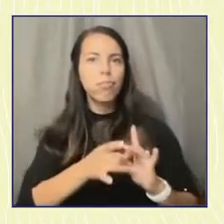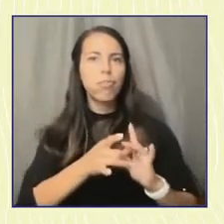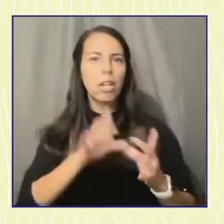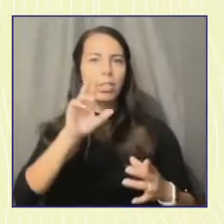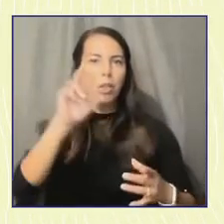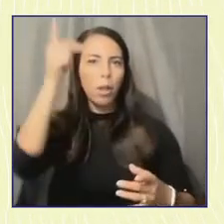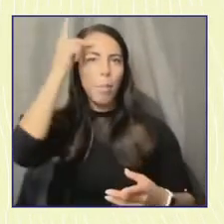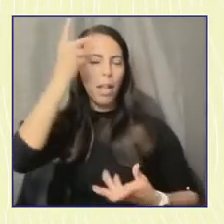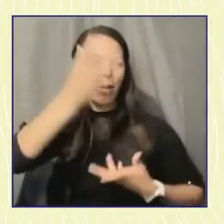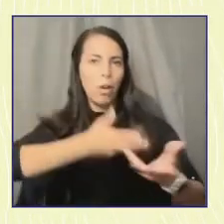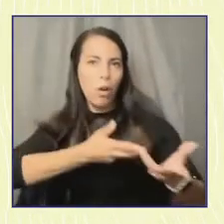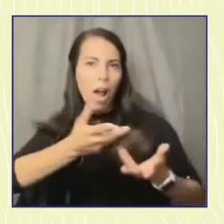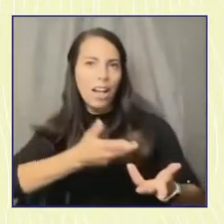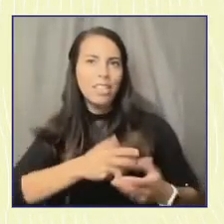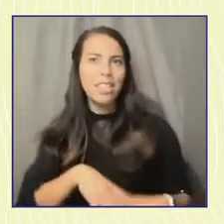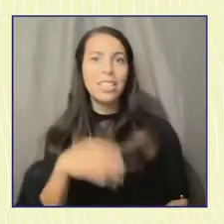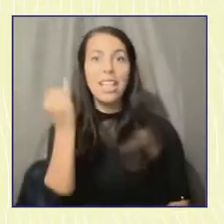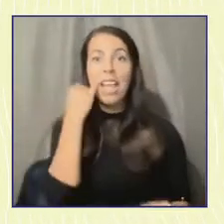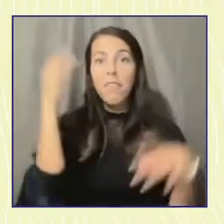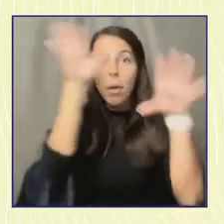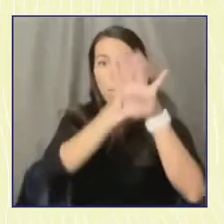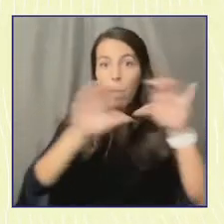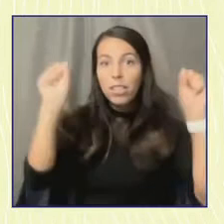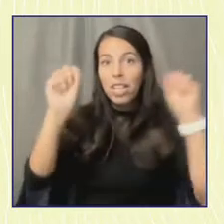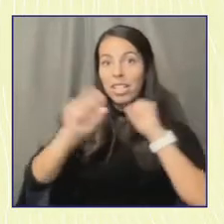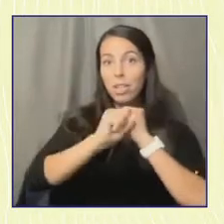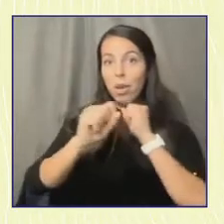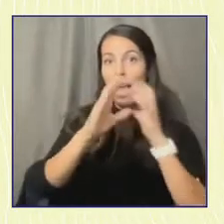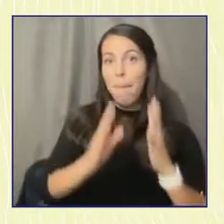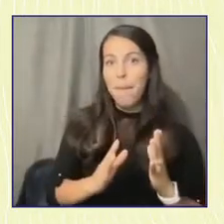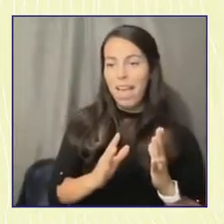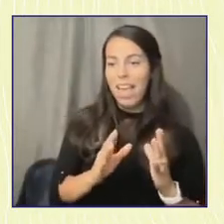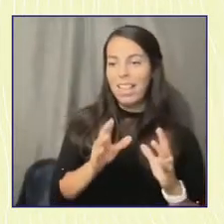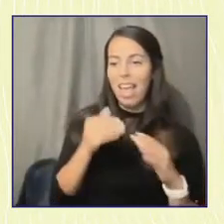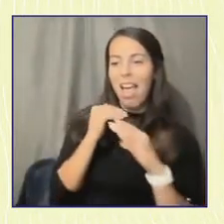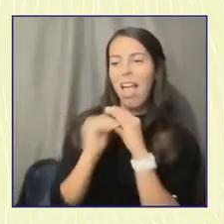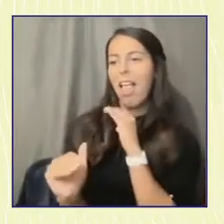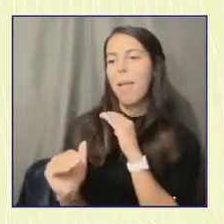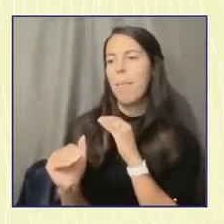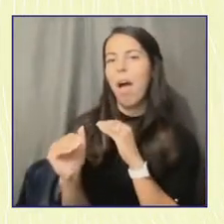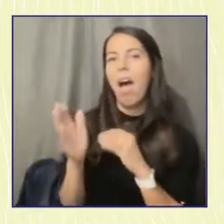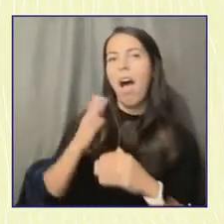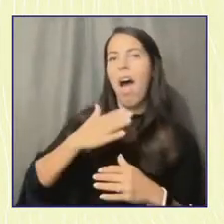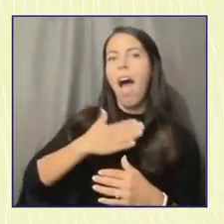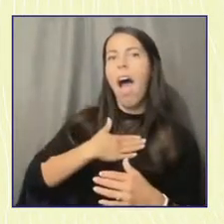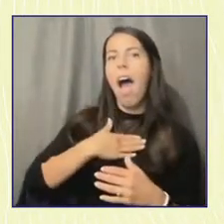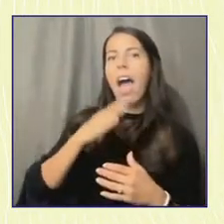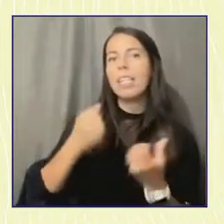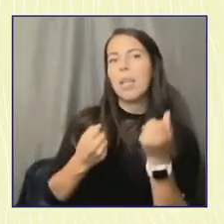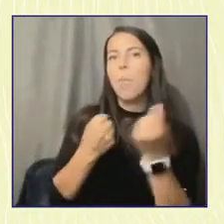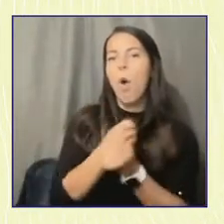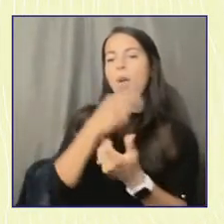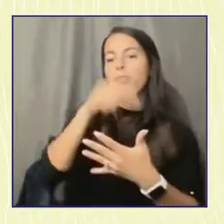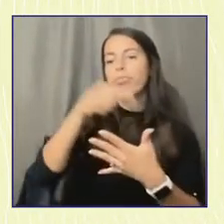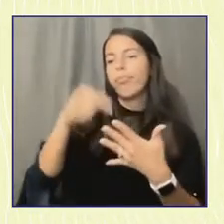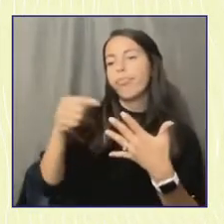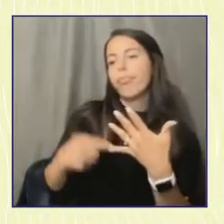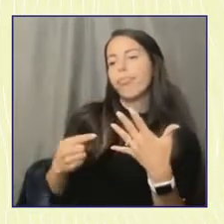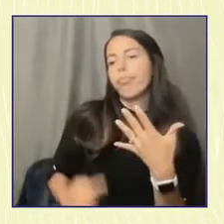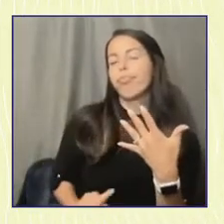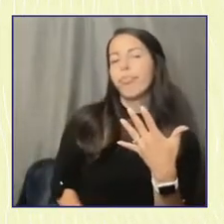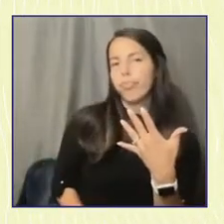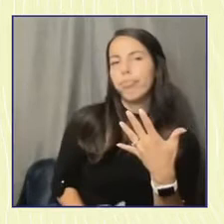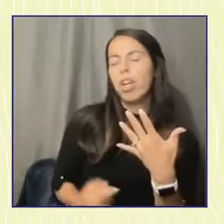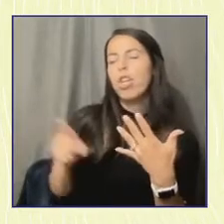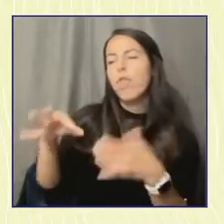an email from a presidential campaign, it's like, oh, it's because I checked these 10 boxes on the demographics. They're trying to get more of this